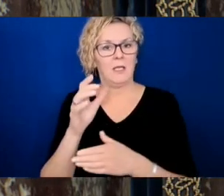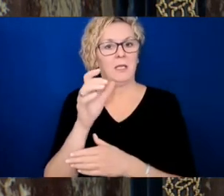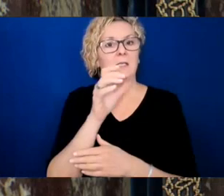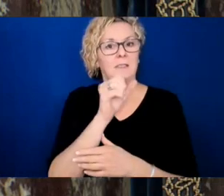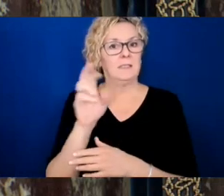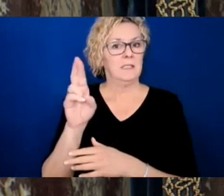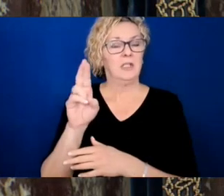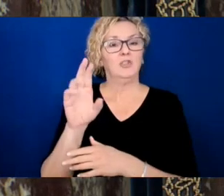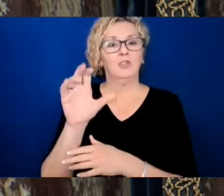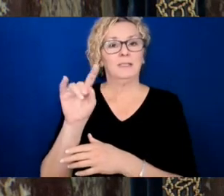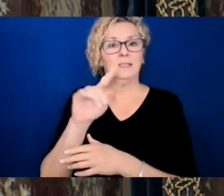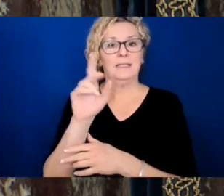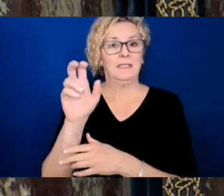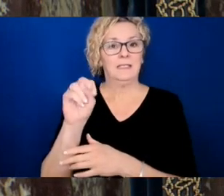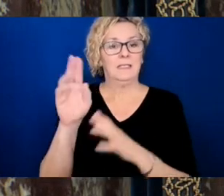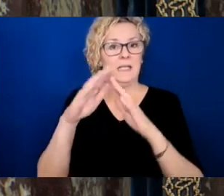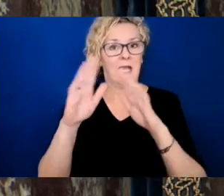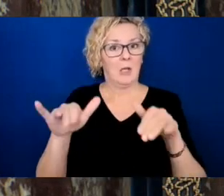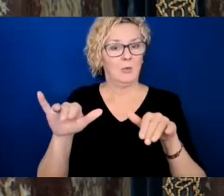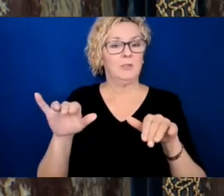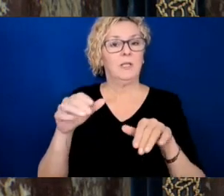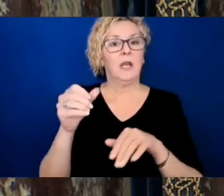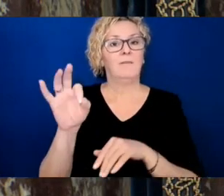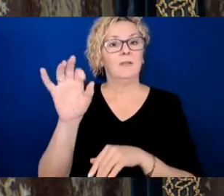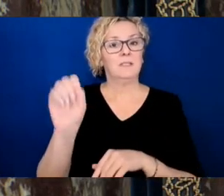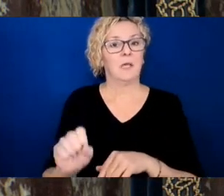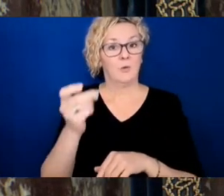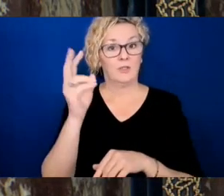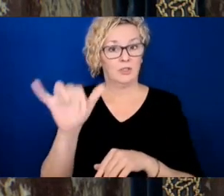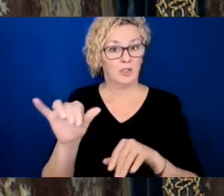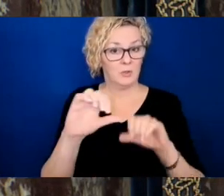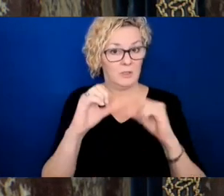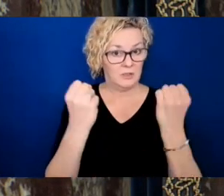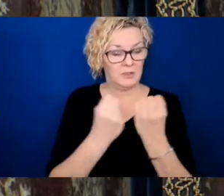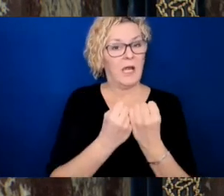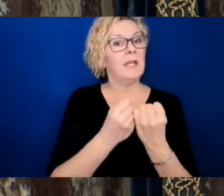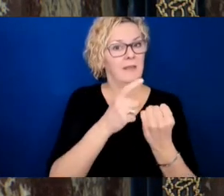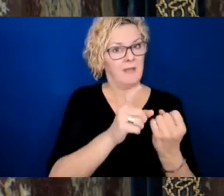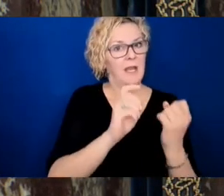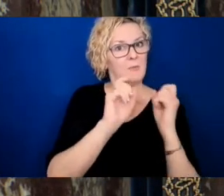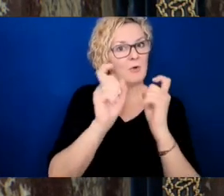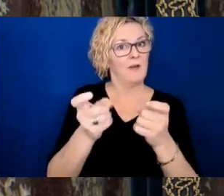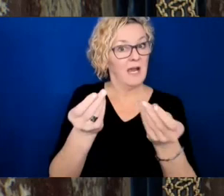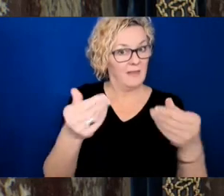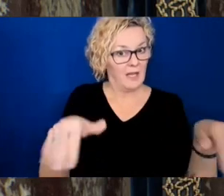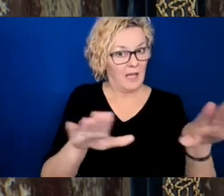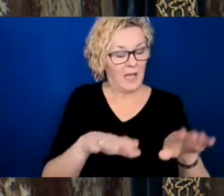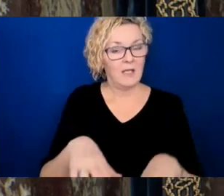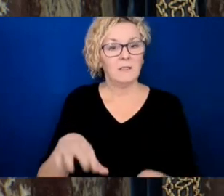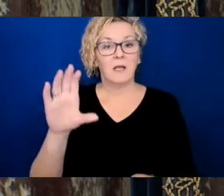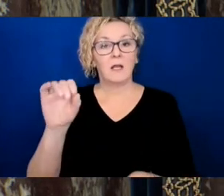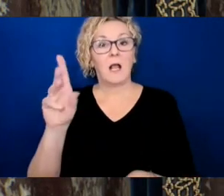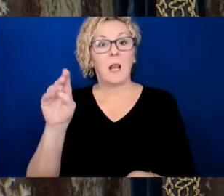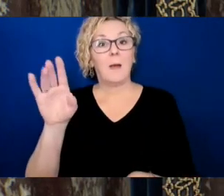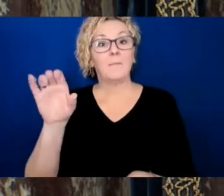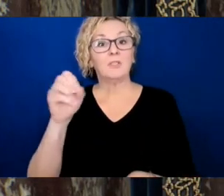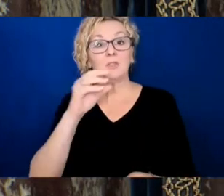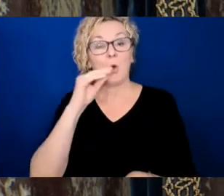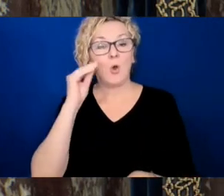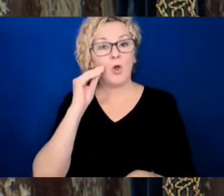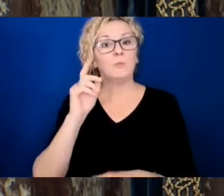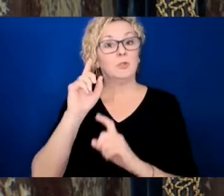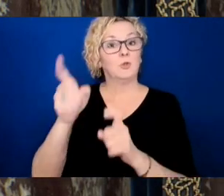Surrey Society provided the land. Columbus Homes is contributing $4.5 million to the project.